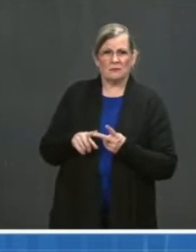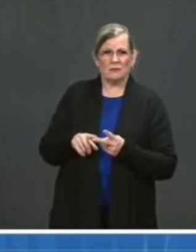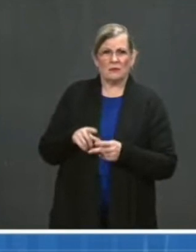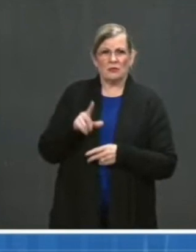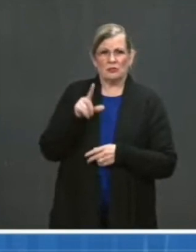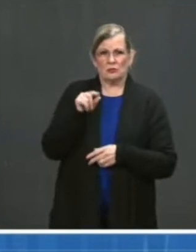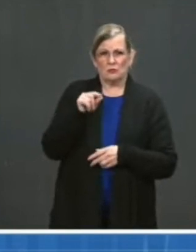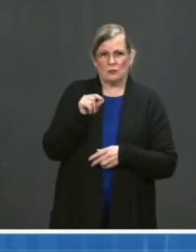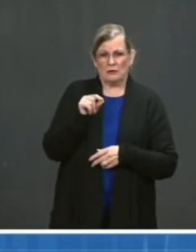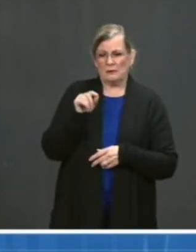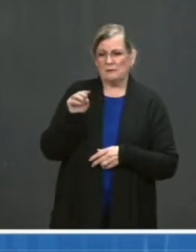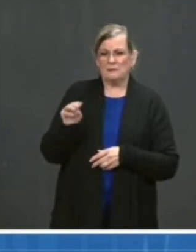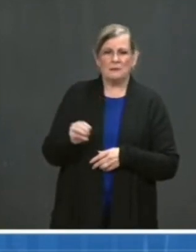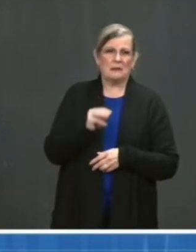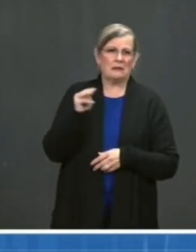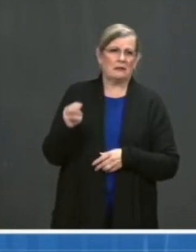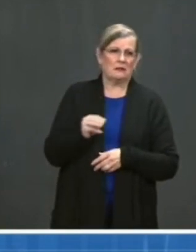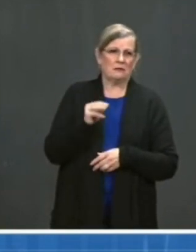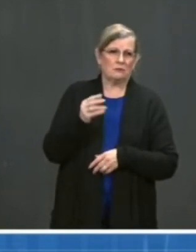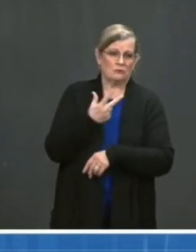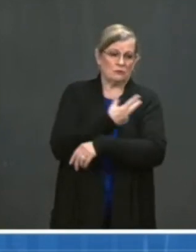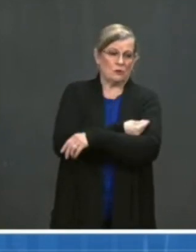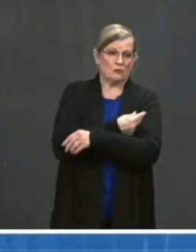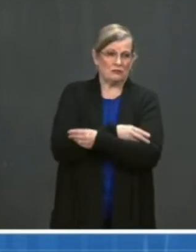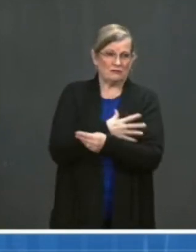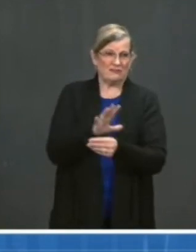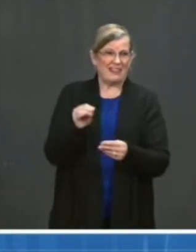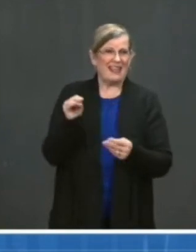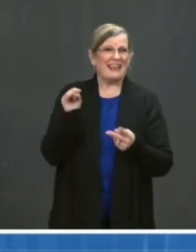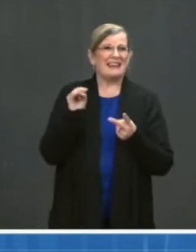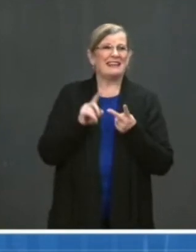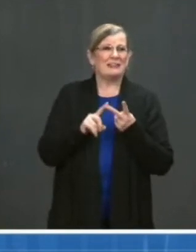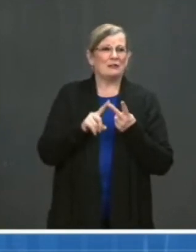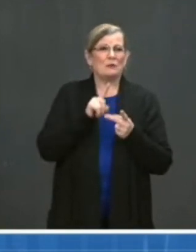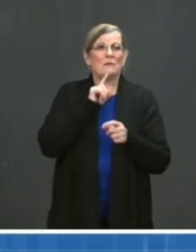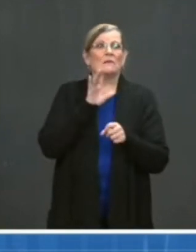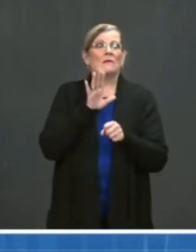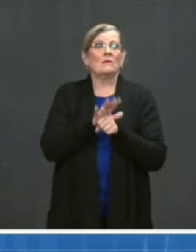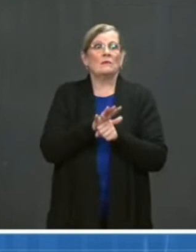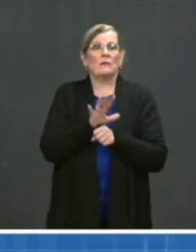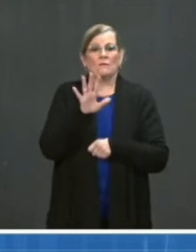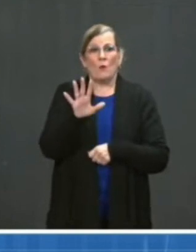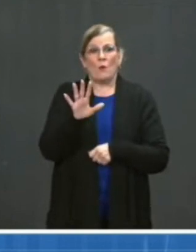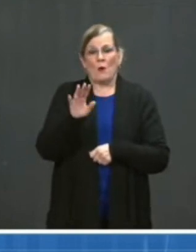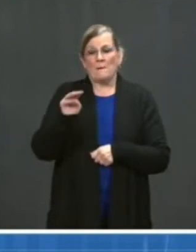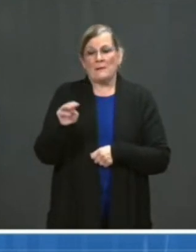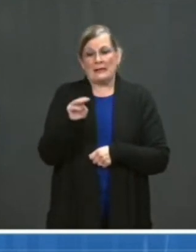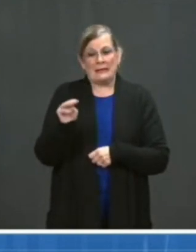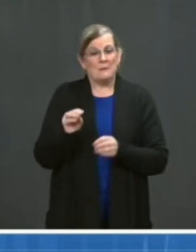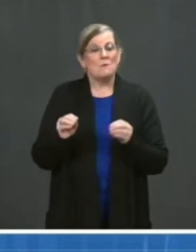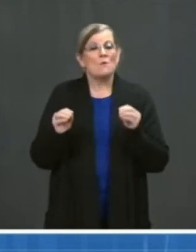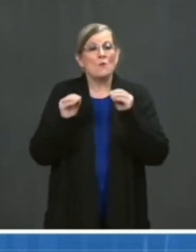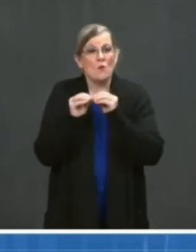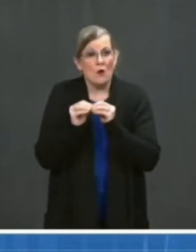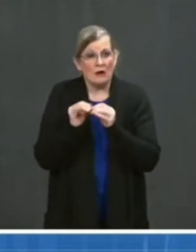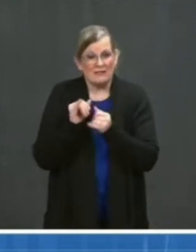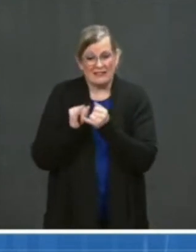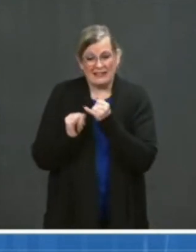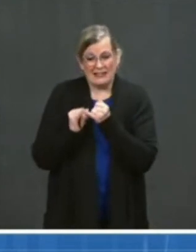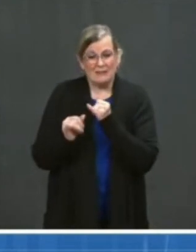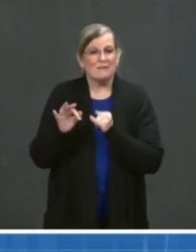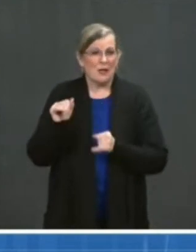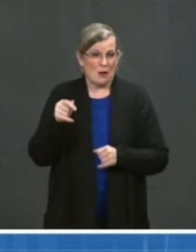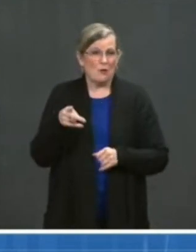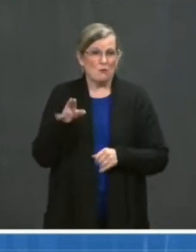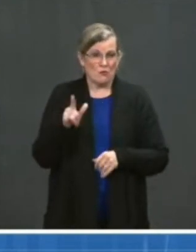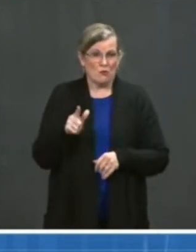committed to 24 million by the end of April and, importantly, to be at or near the 100 million by the